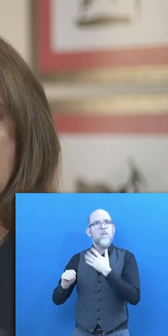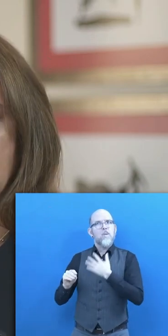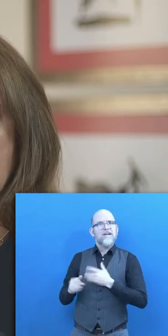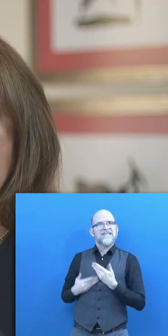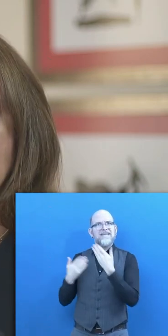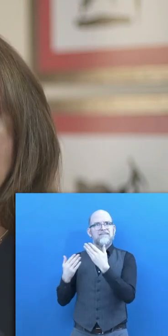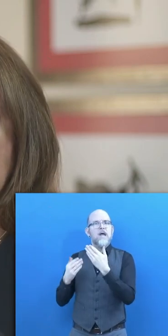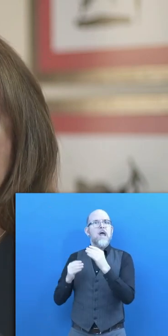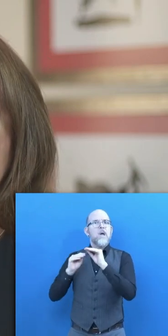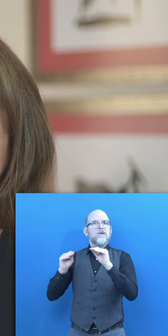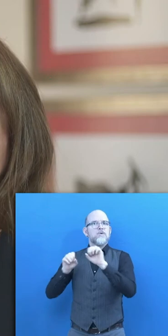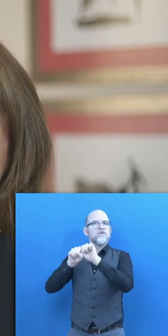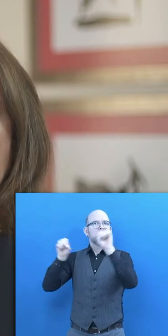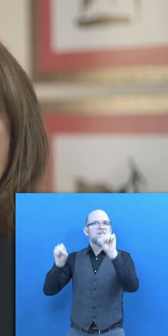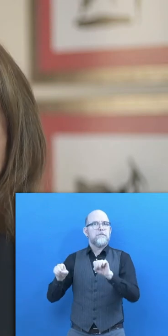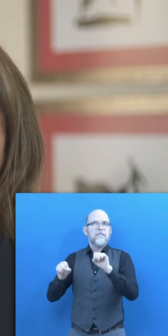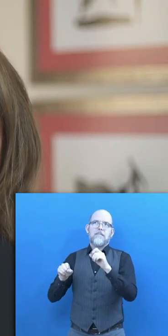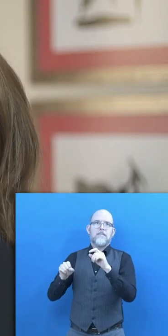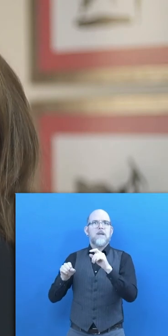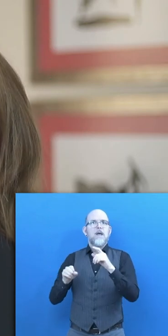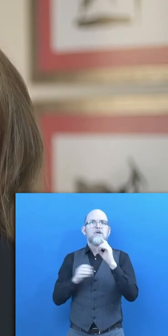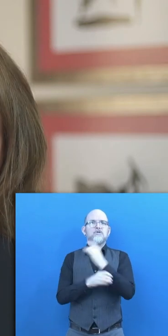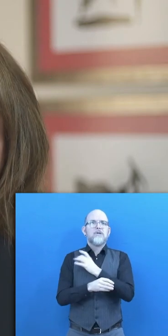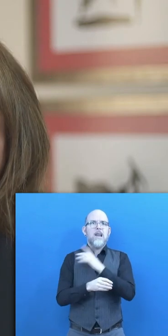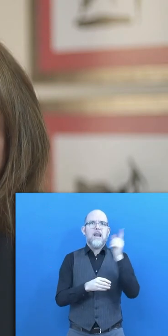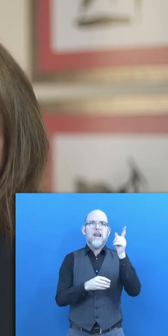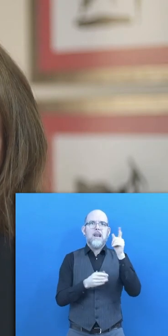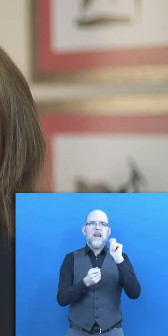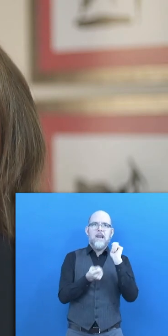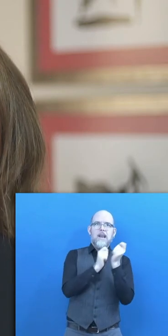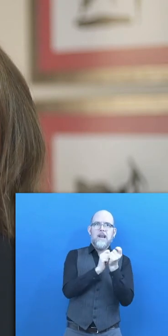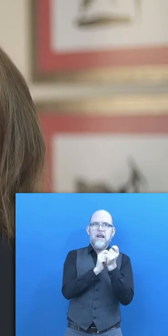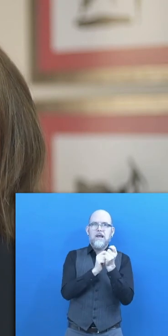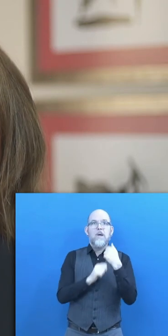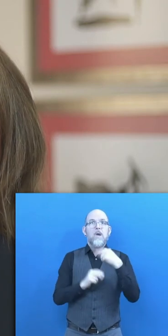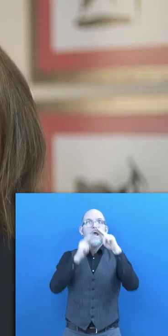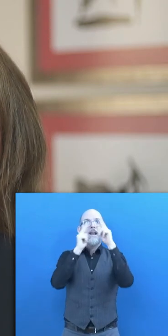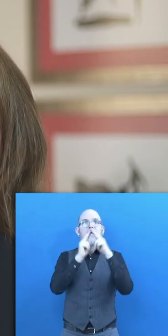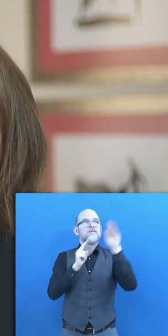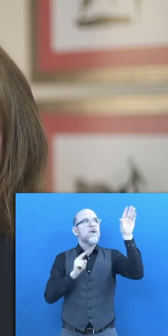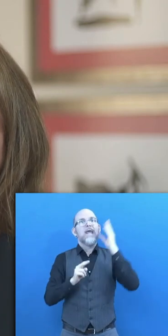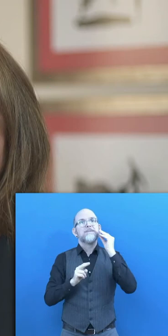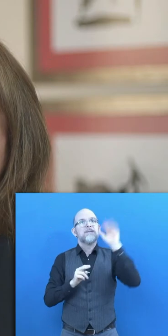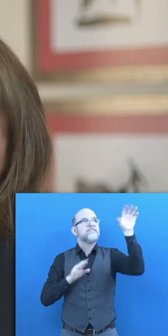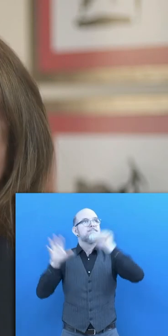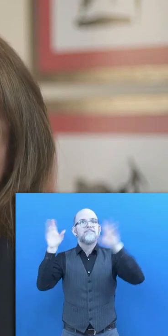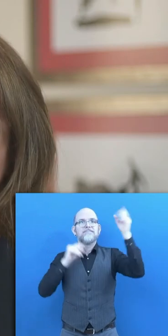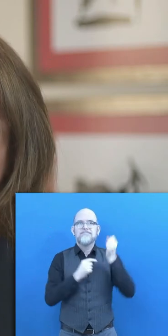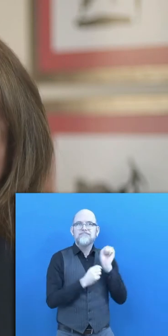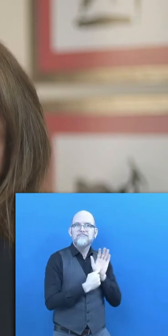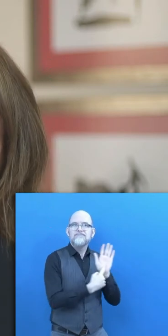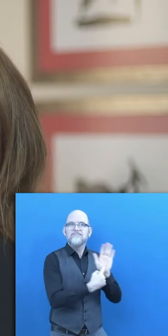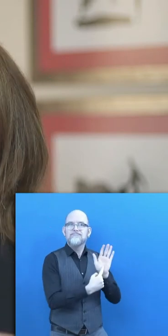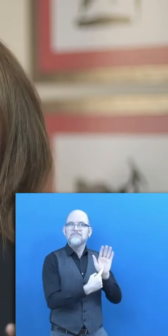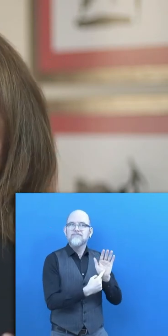in Chile, bringing successful international experiences that can be replicated in our local context.